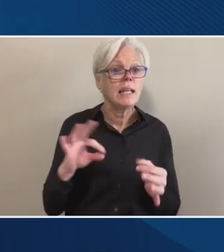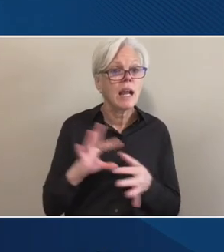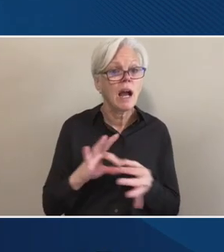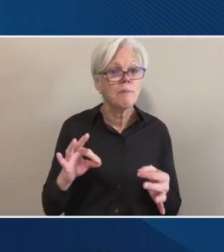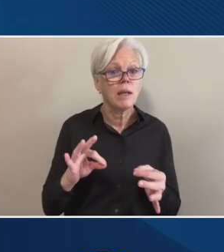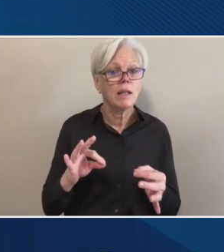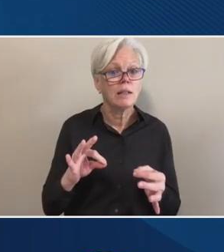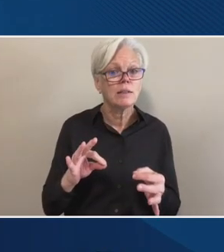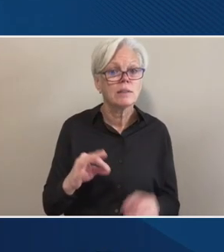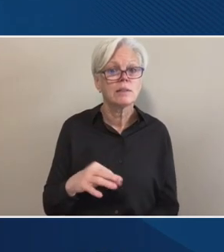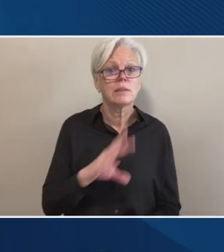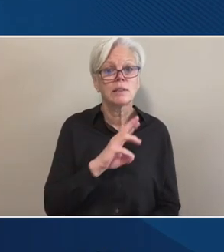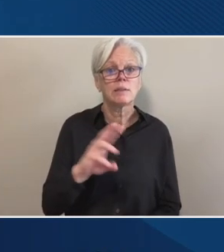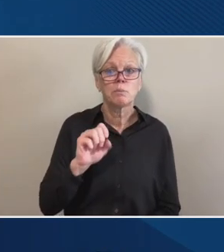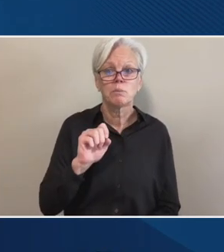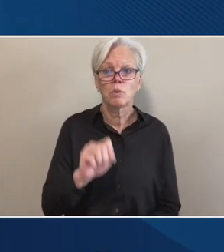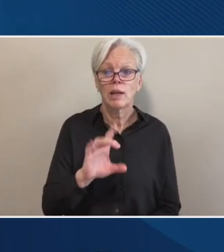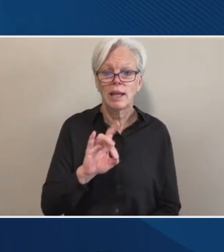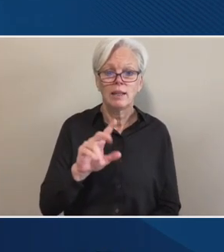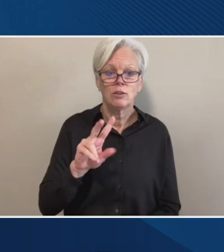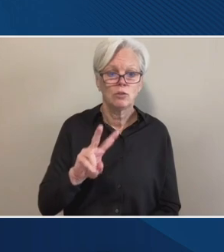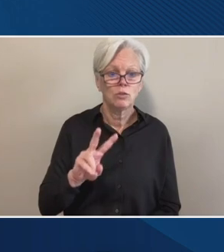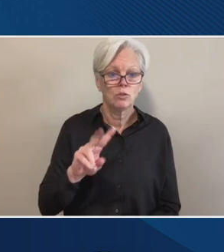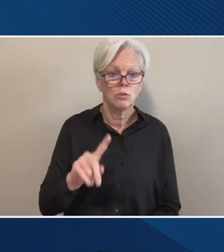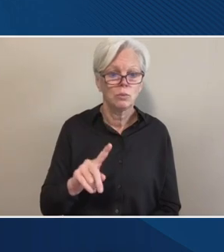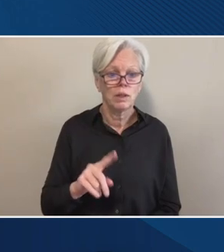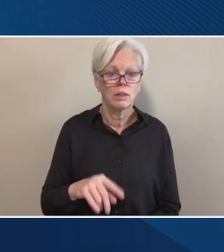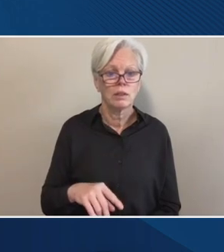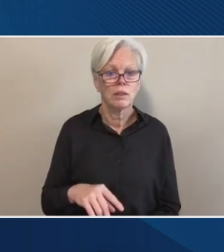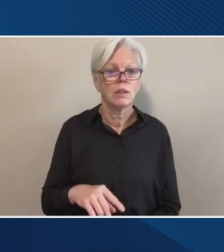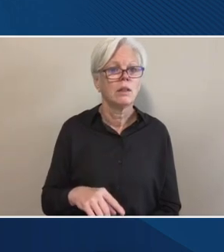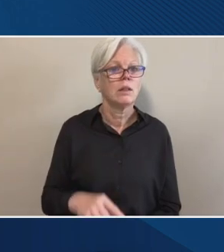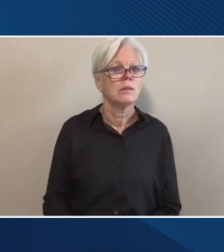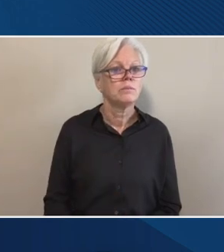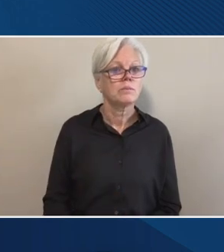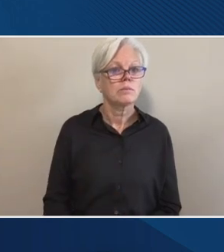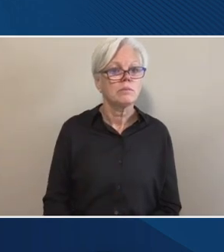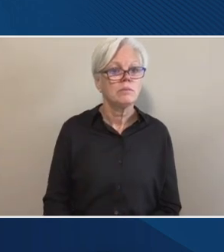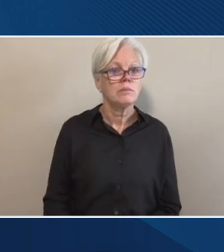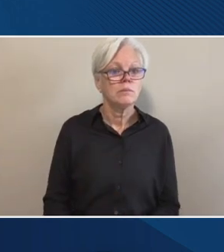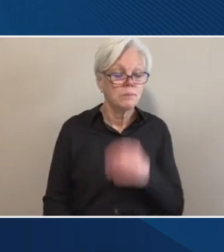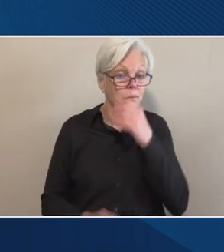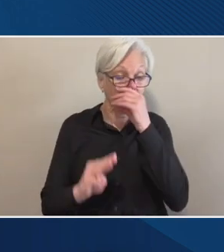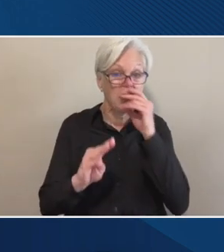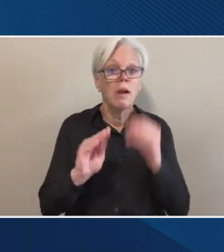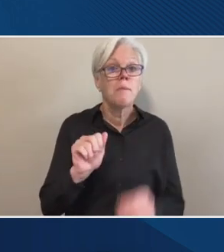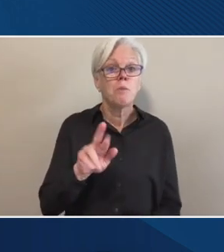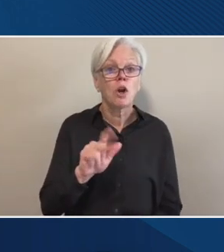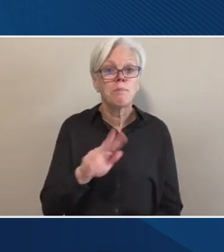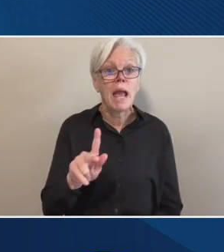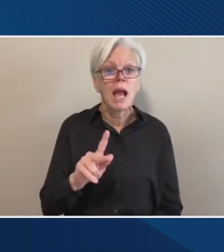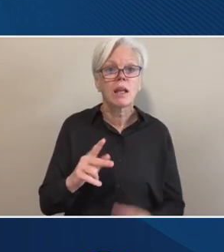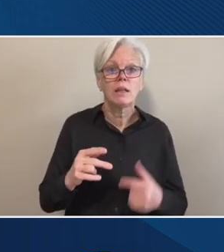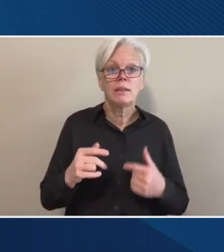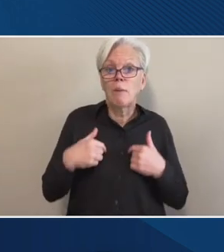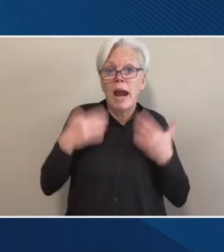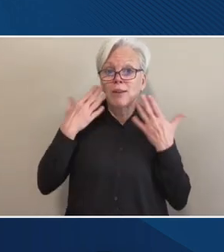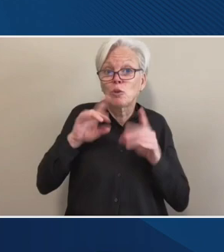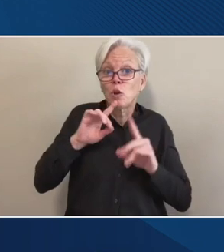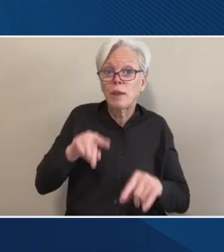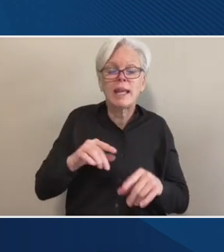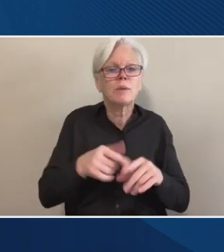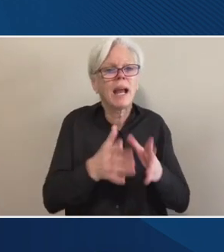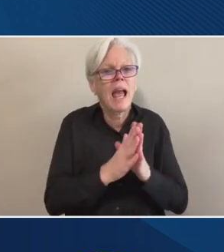point two one format. Just, just, um, because I don't know the answer. How do you